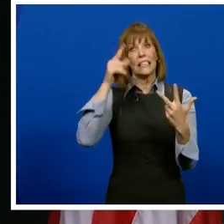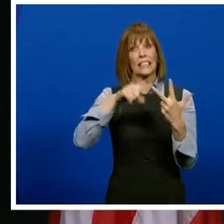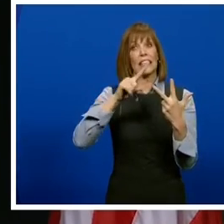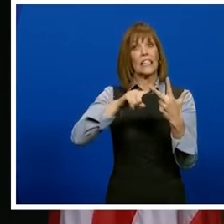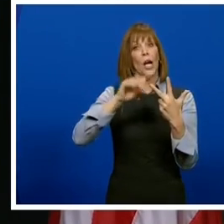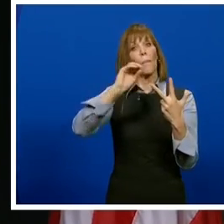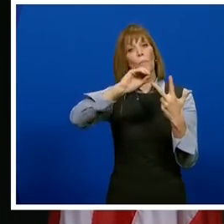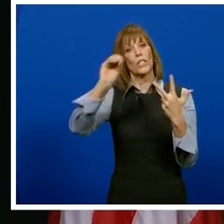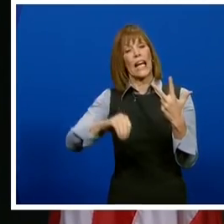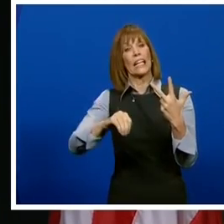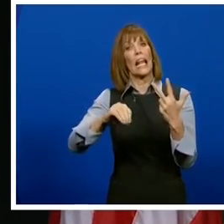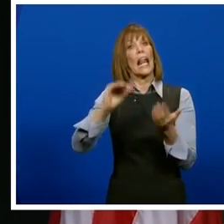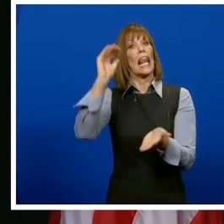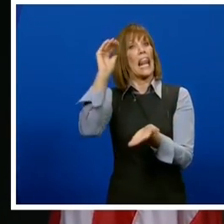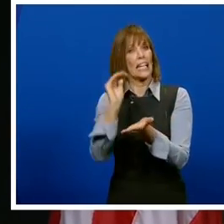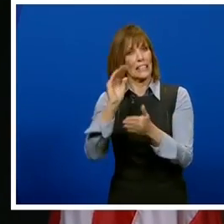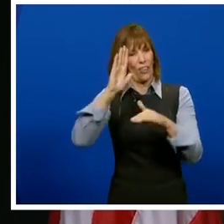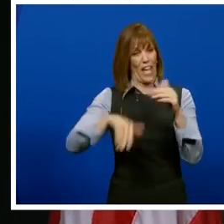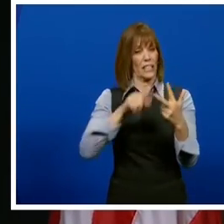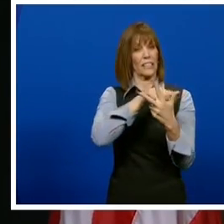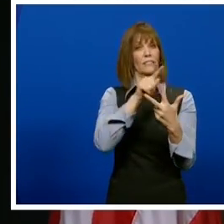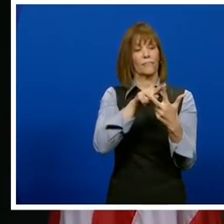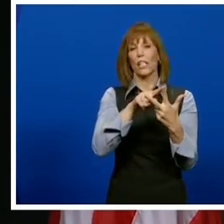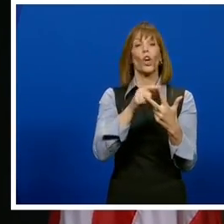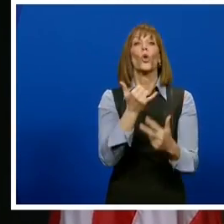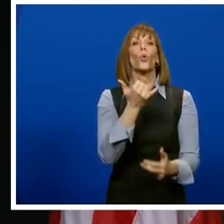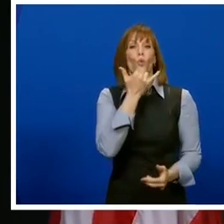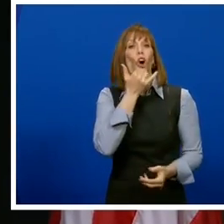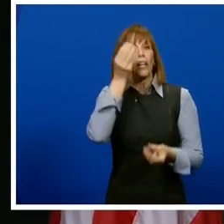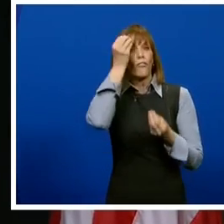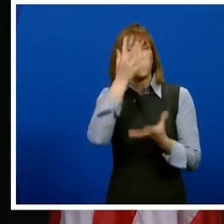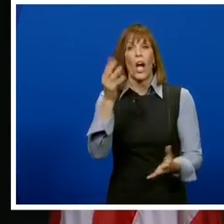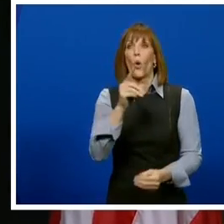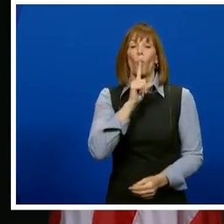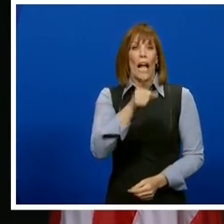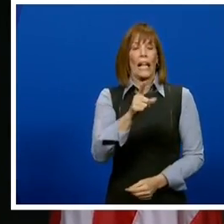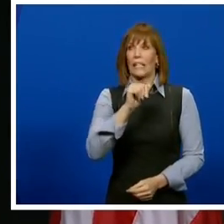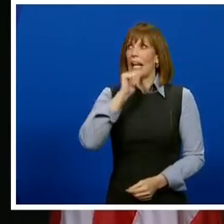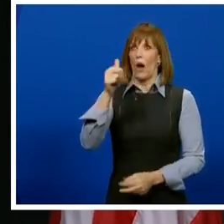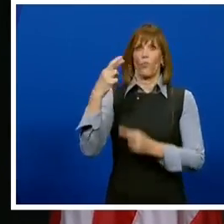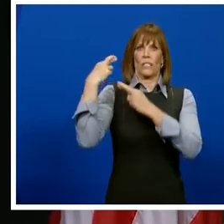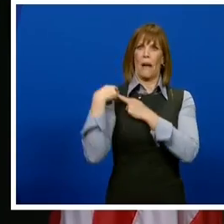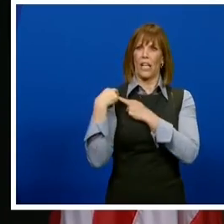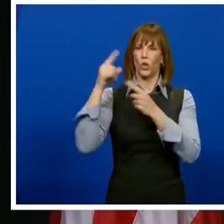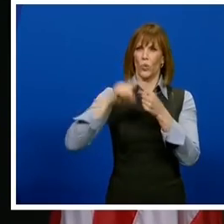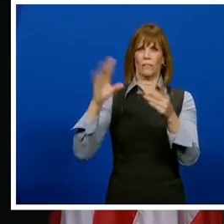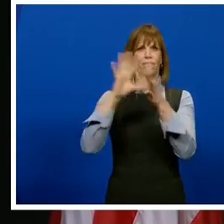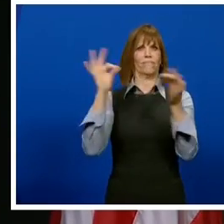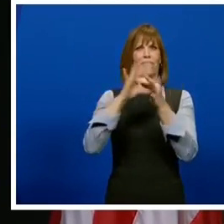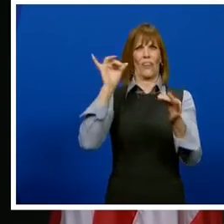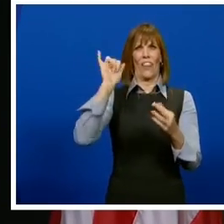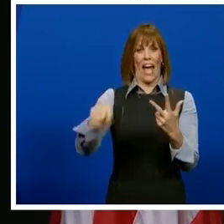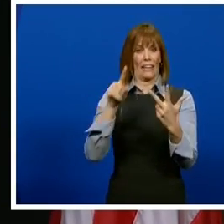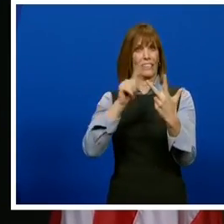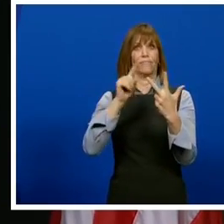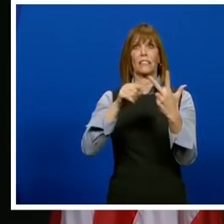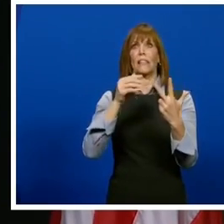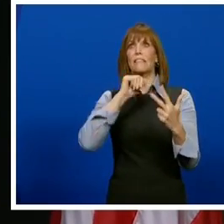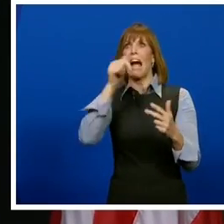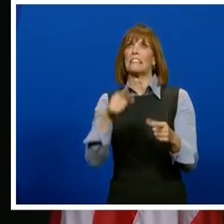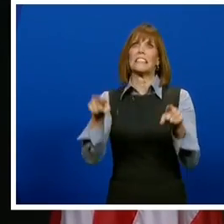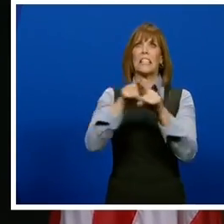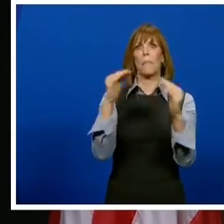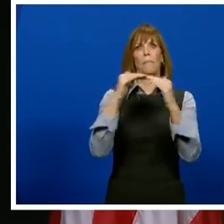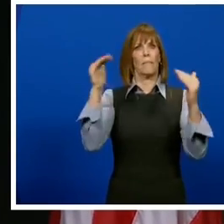is lower. This information is misleading, and quite frankly, it's irresponsible to position any vaccine as a